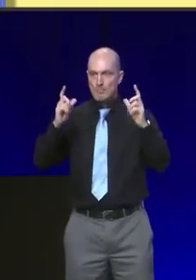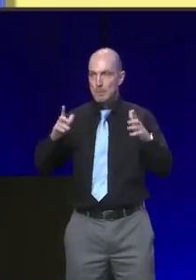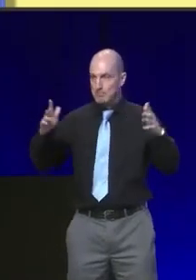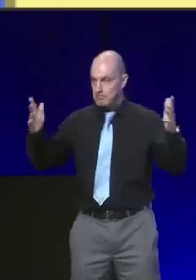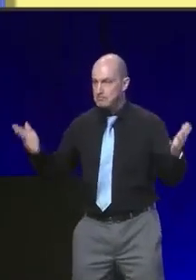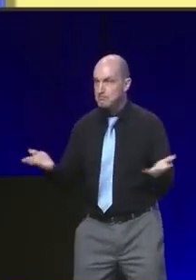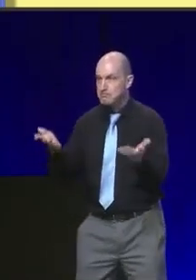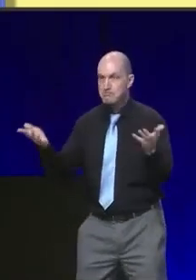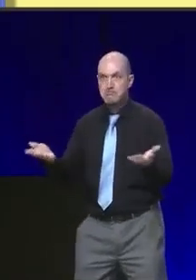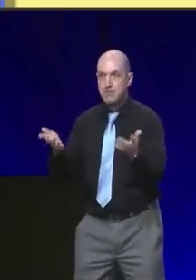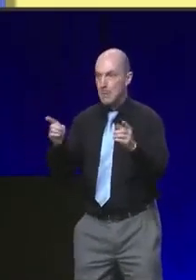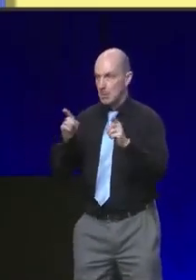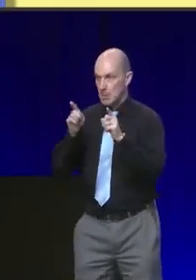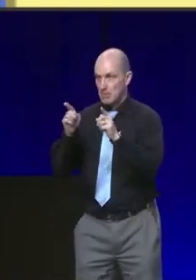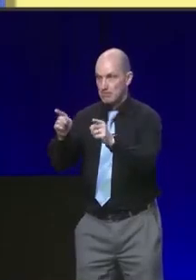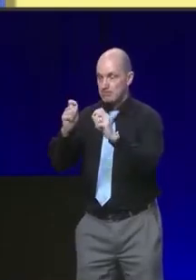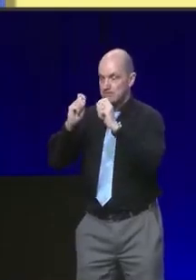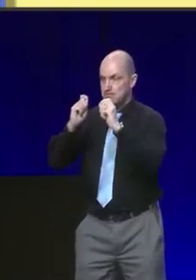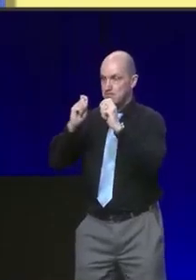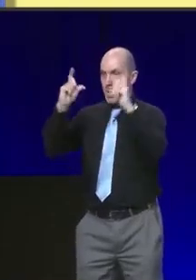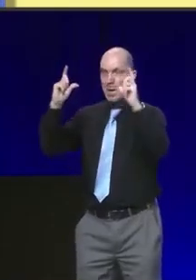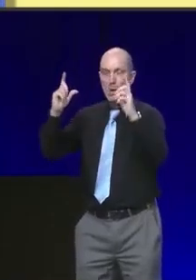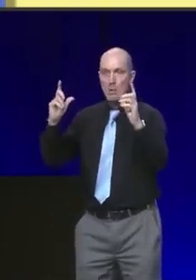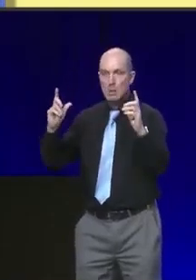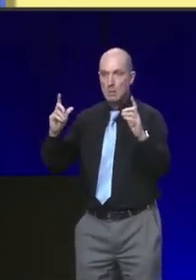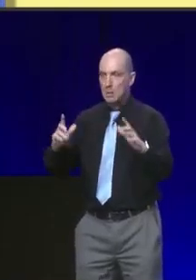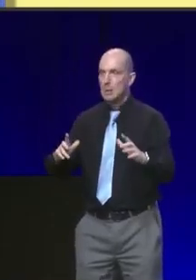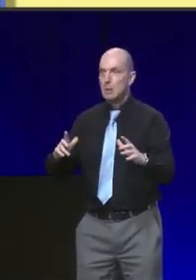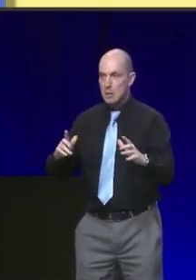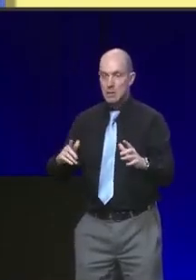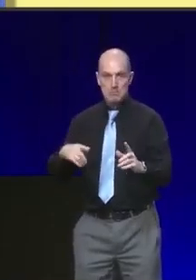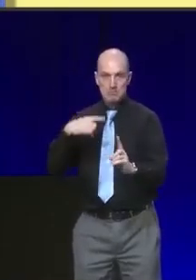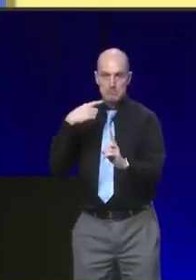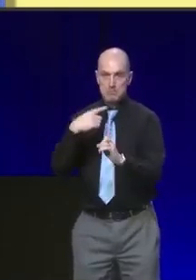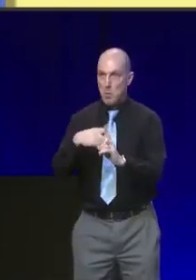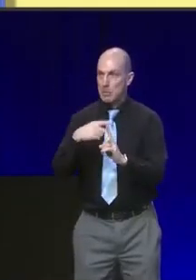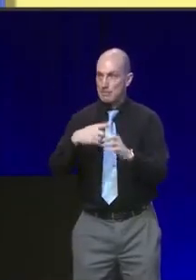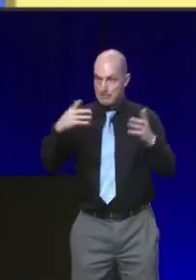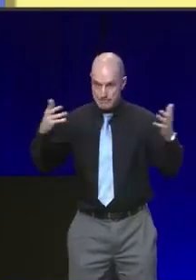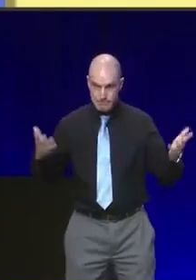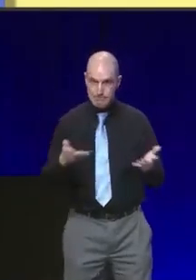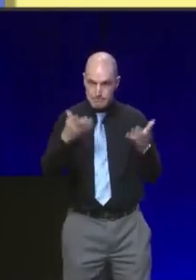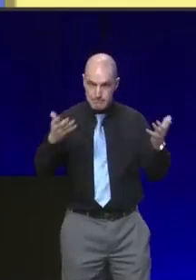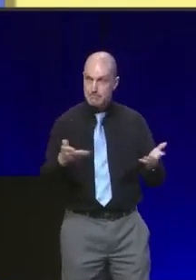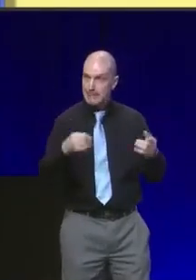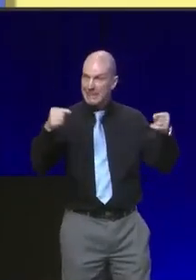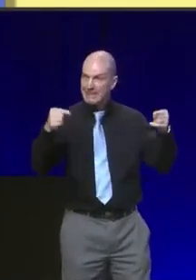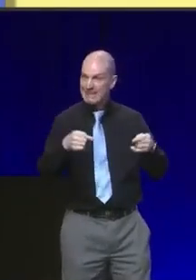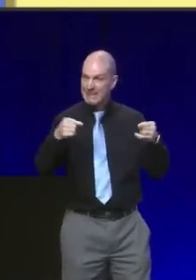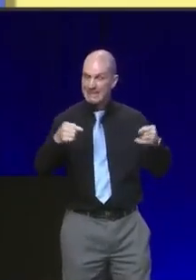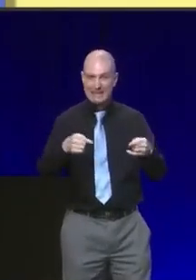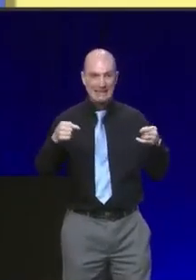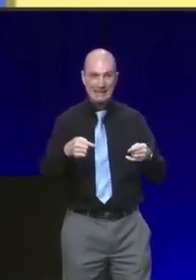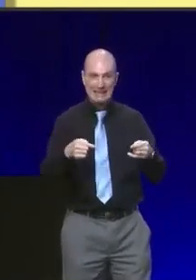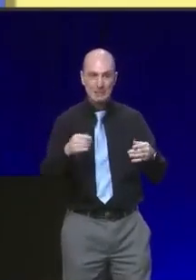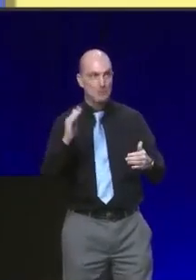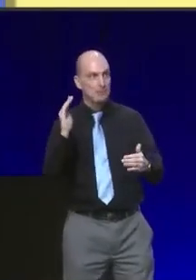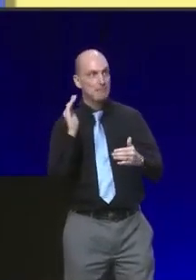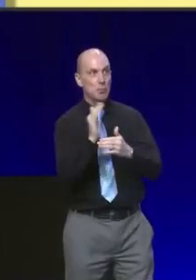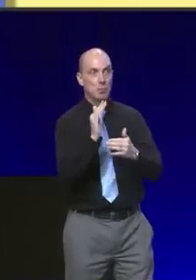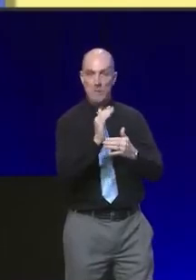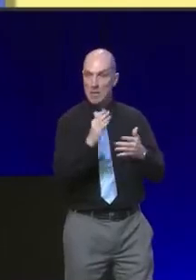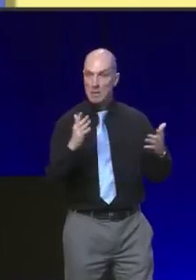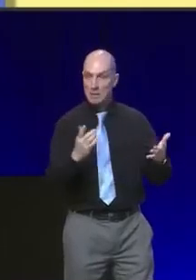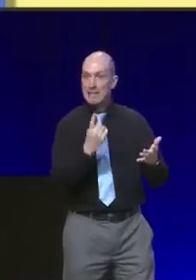Scots. To rekindle the imagination of our nation. To show them that a better future is possible. To unite